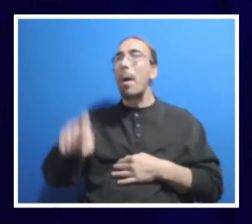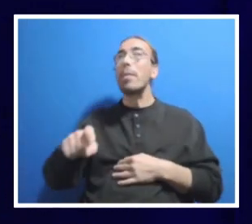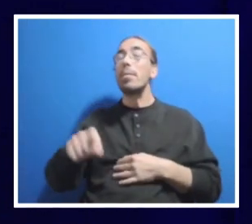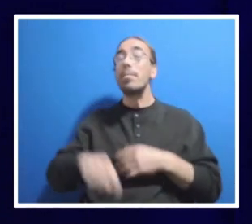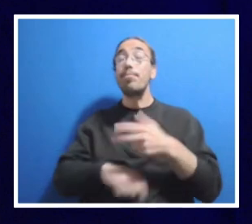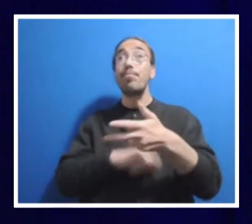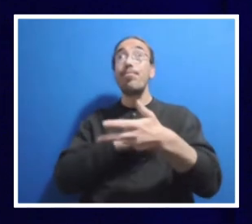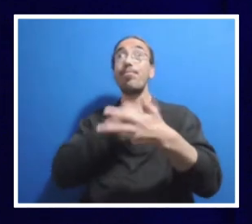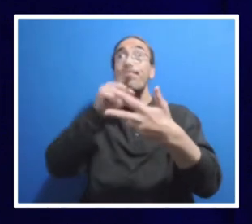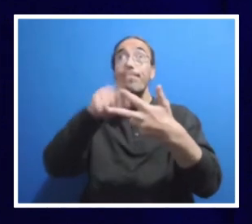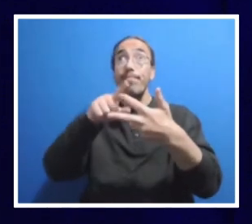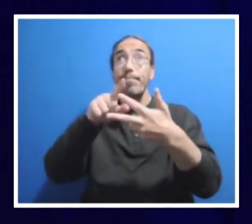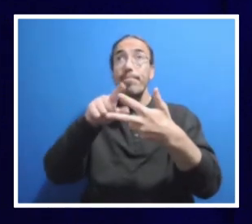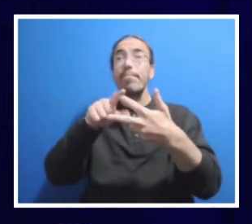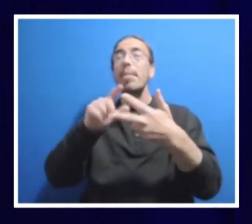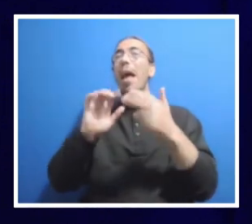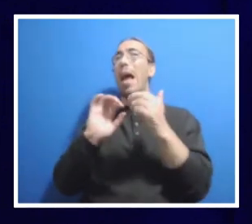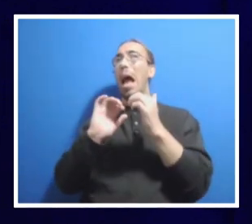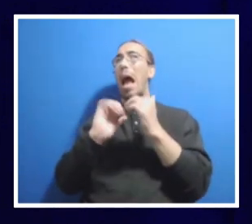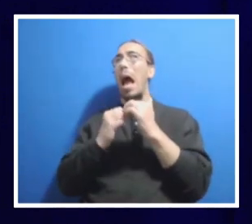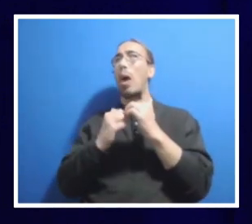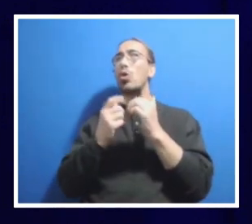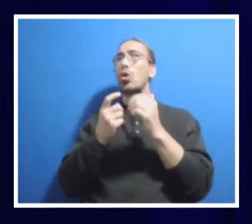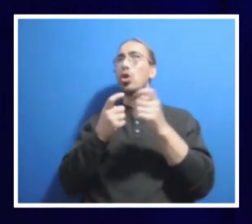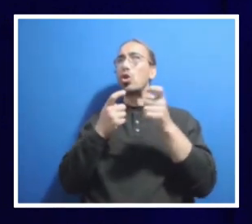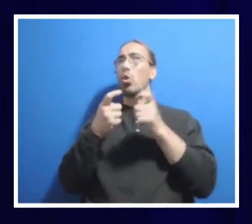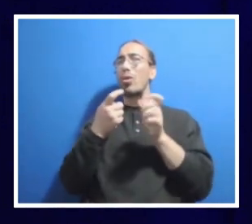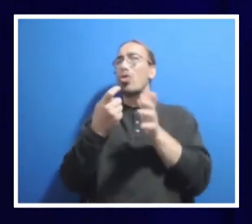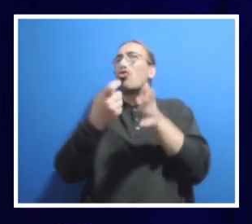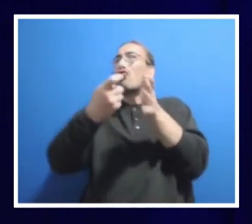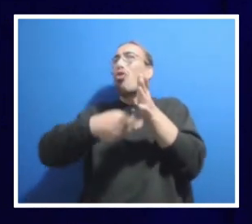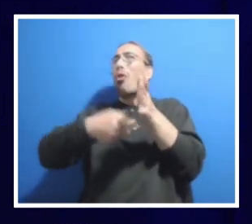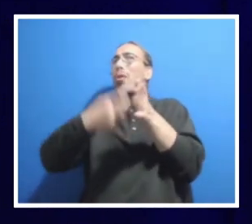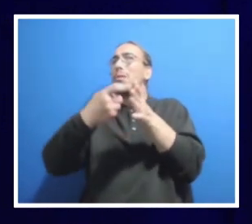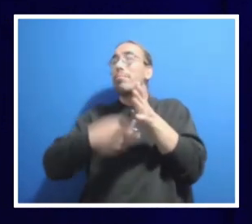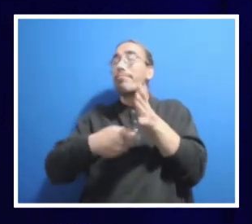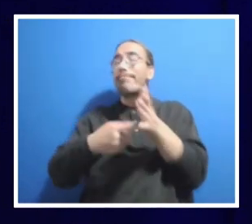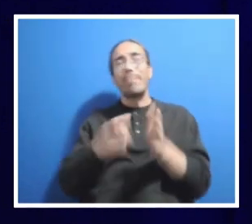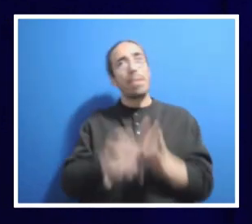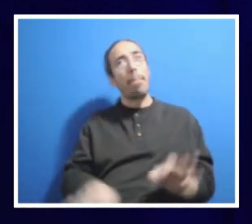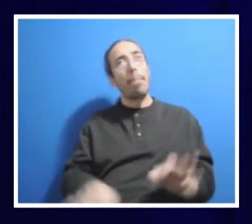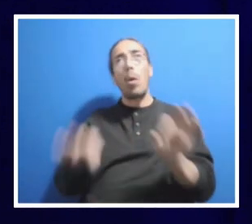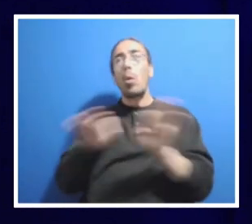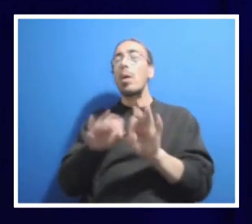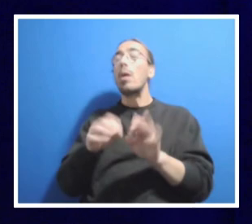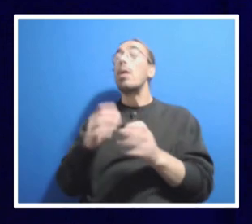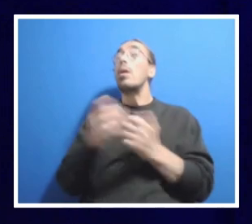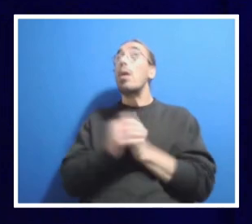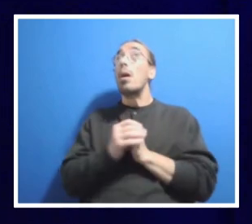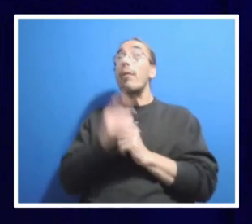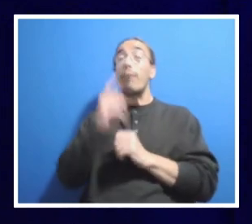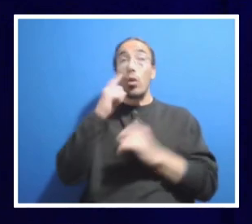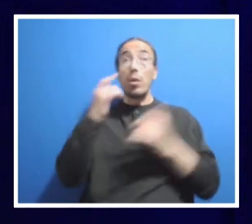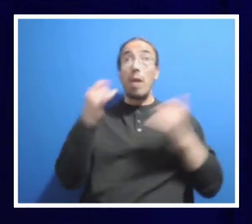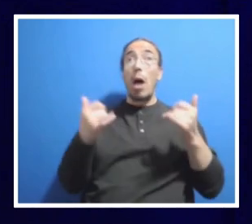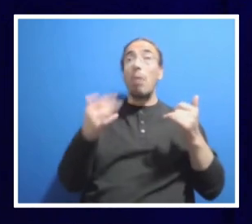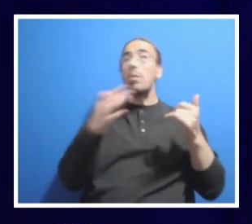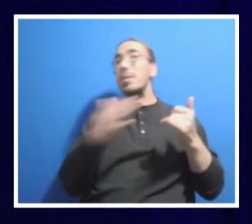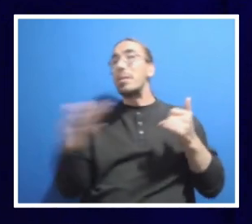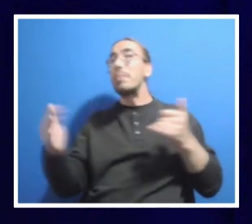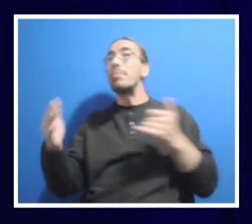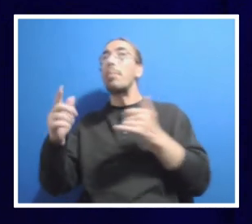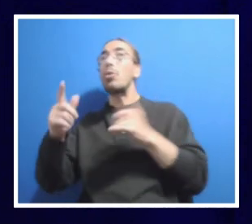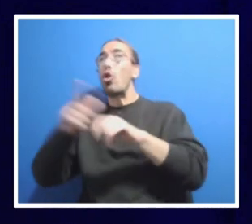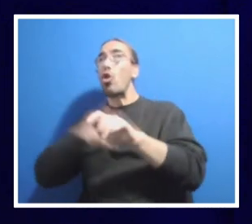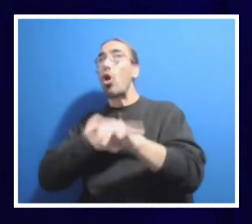is how do we control our costs? We've got to, especially in the short run. As you know, we've got to find a way to control